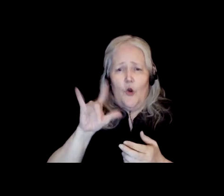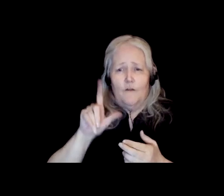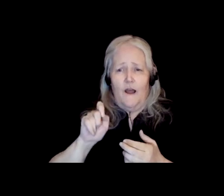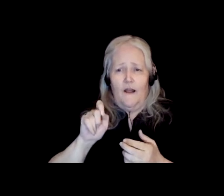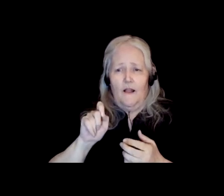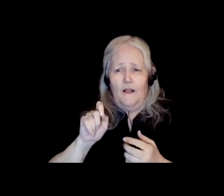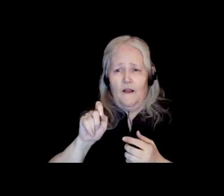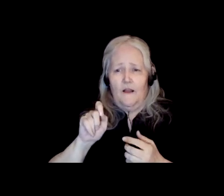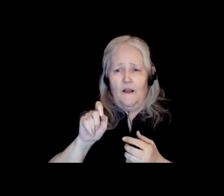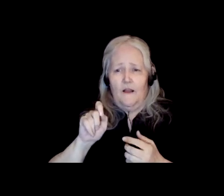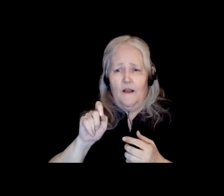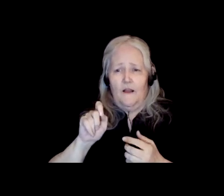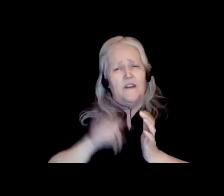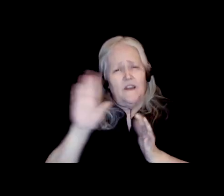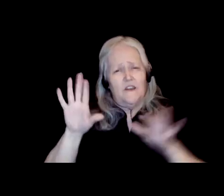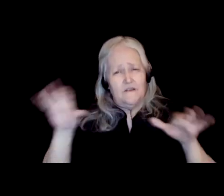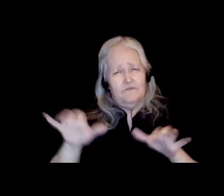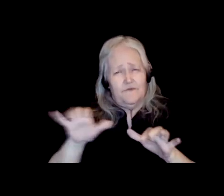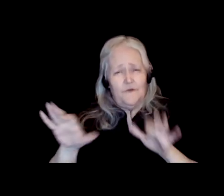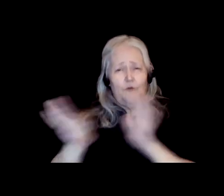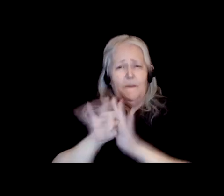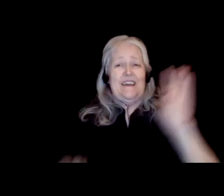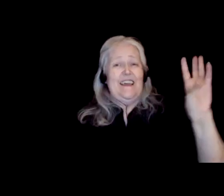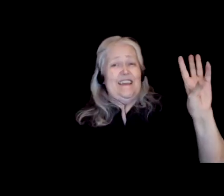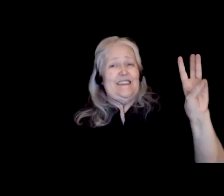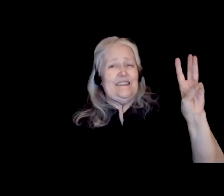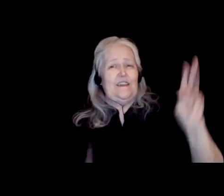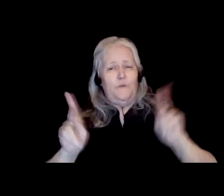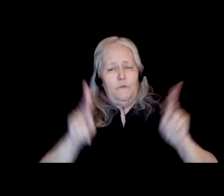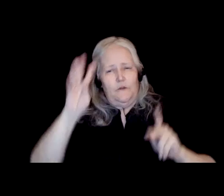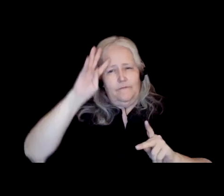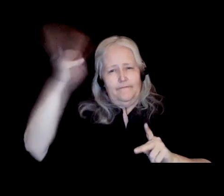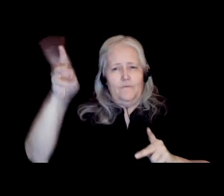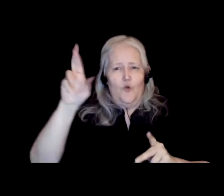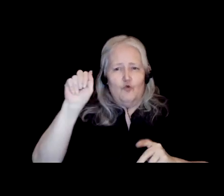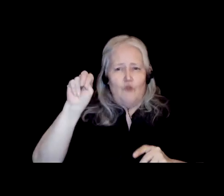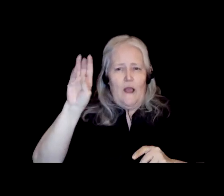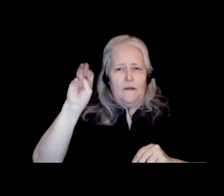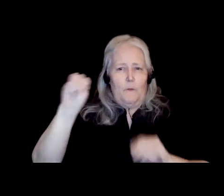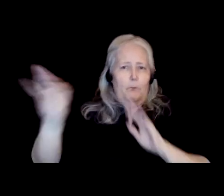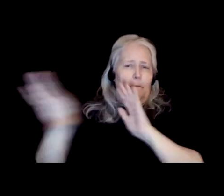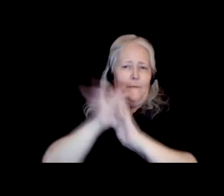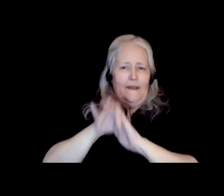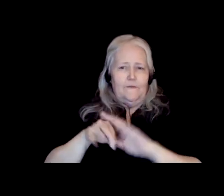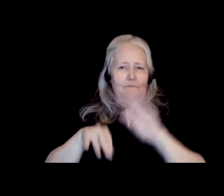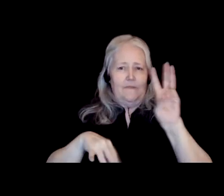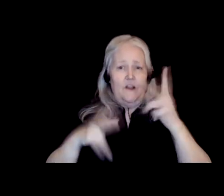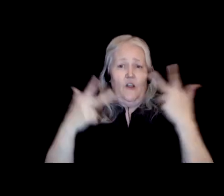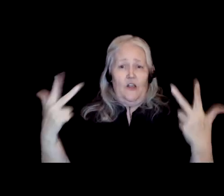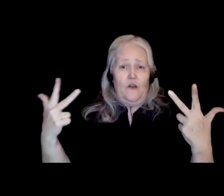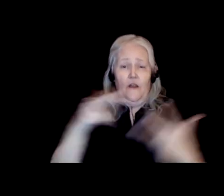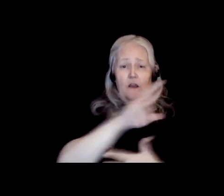In recognition of their diligence, six of these people have been randomly drawn. Three of them,